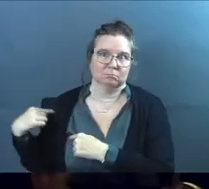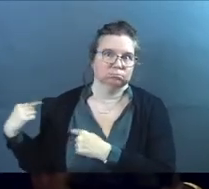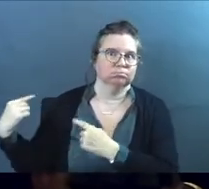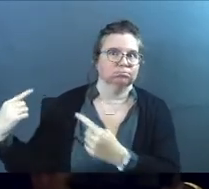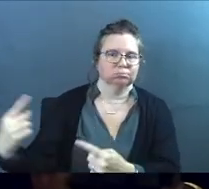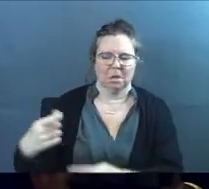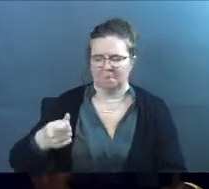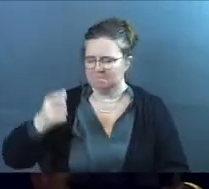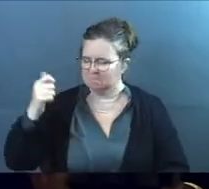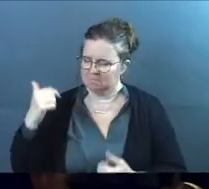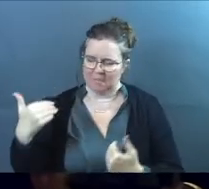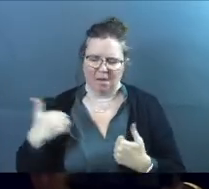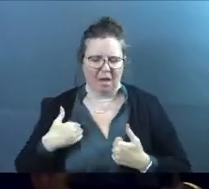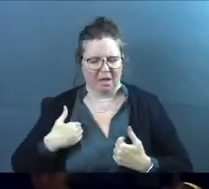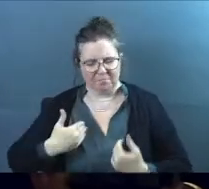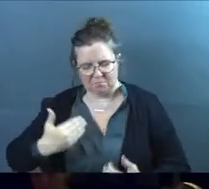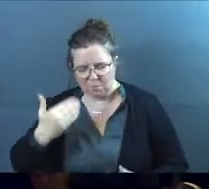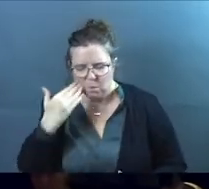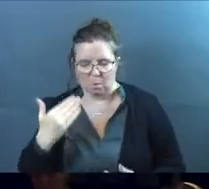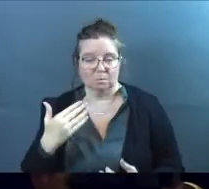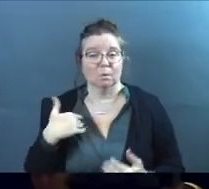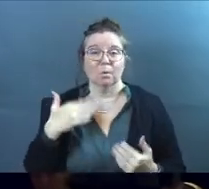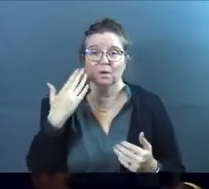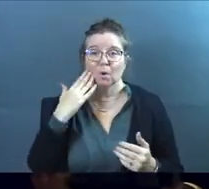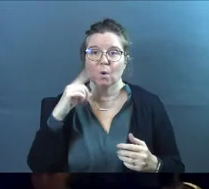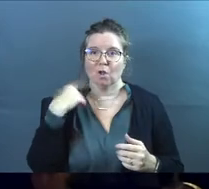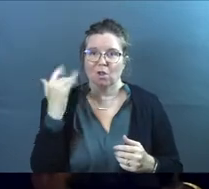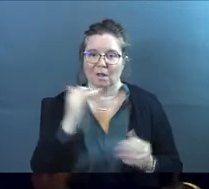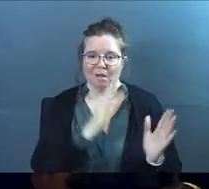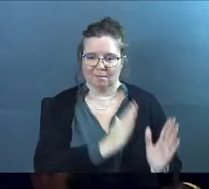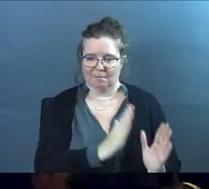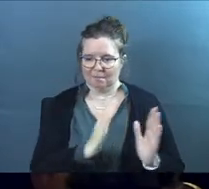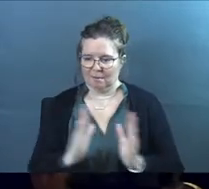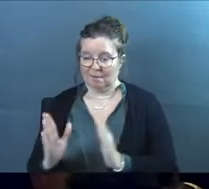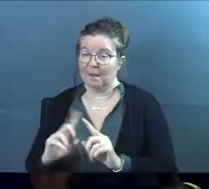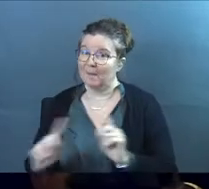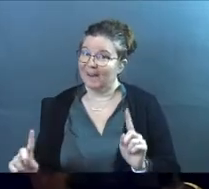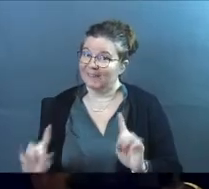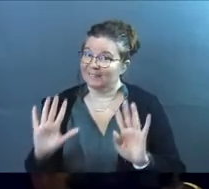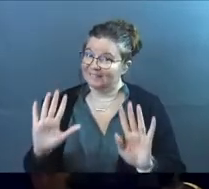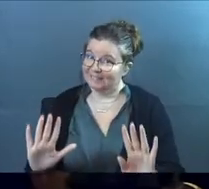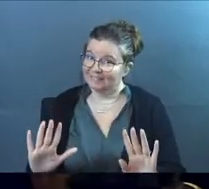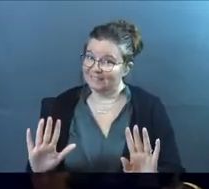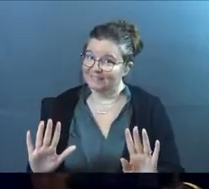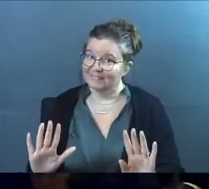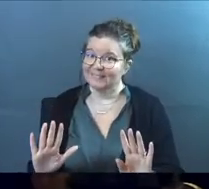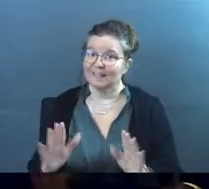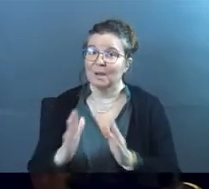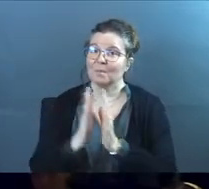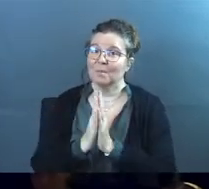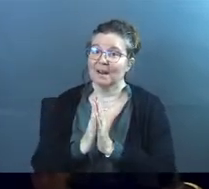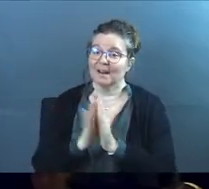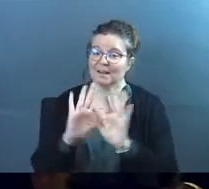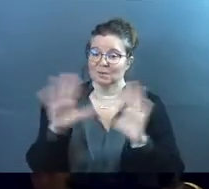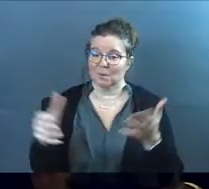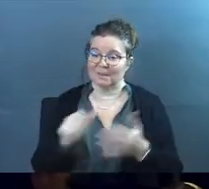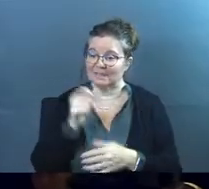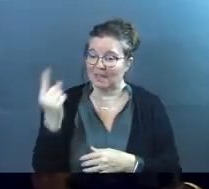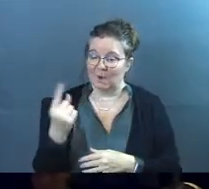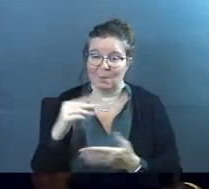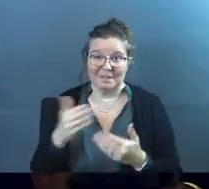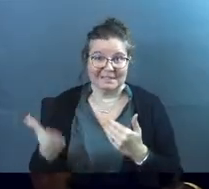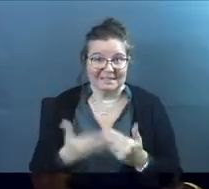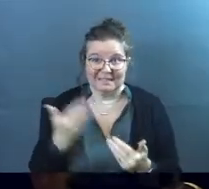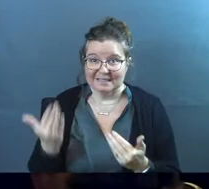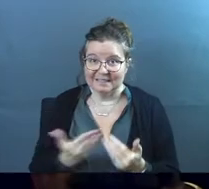We're like, I got it down. You know what I mean? It's like, so we know what this should look like. But the flip side to that is prayer as a whole is not always easy.